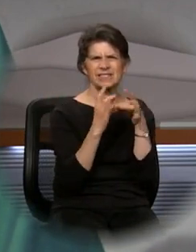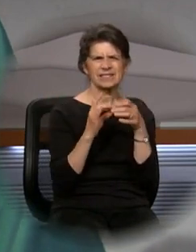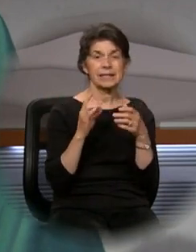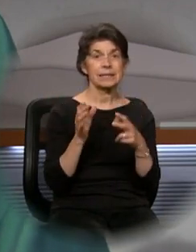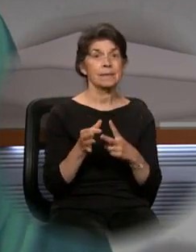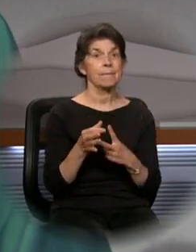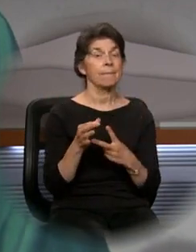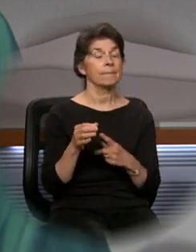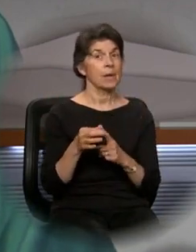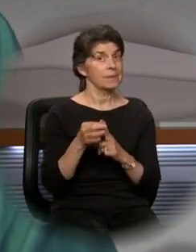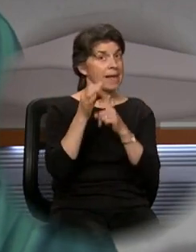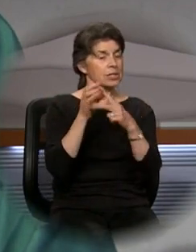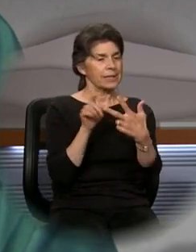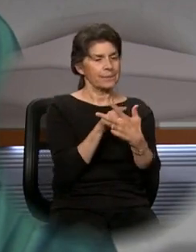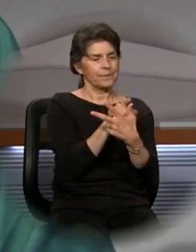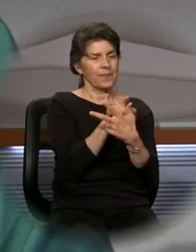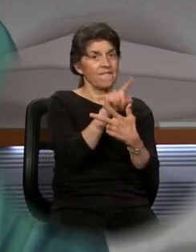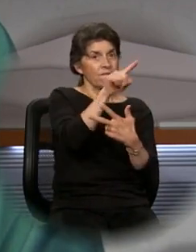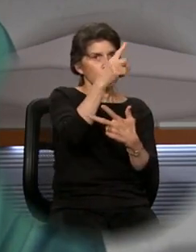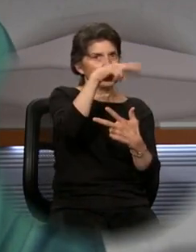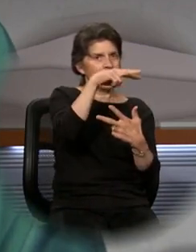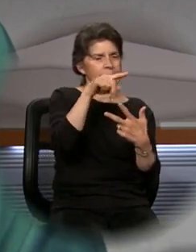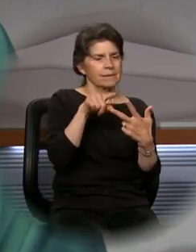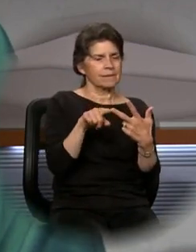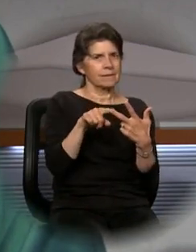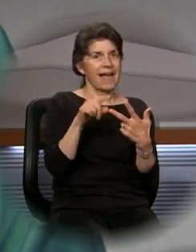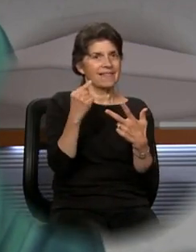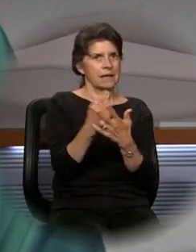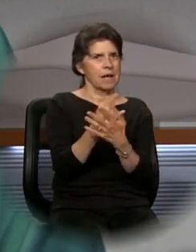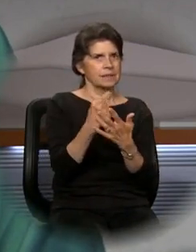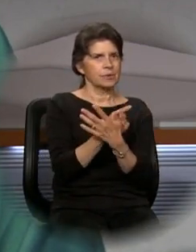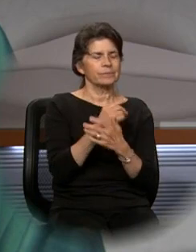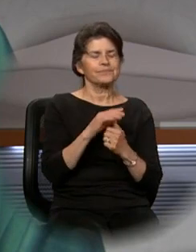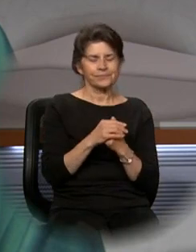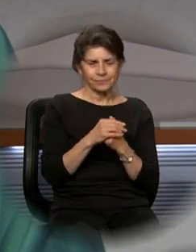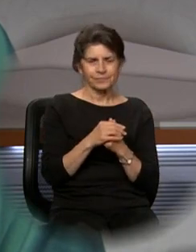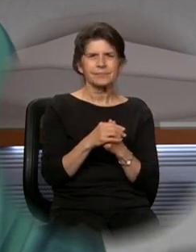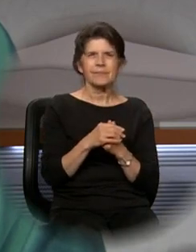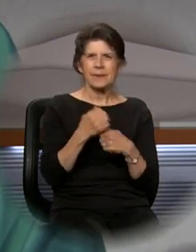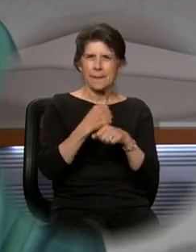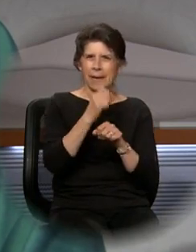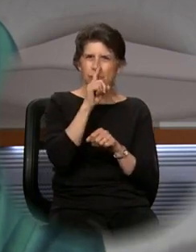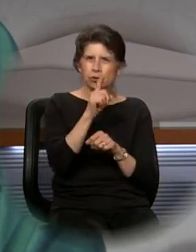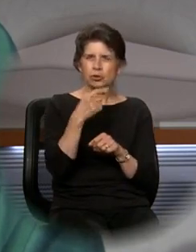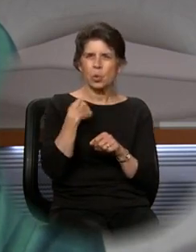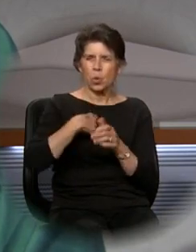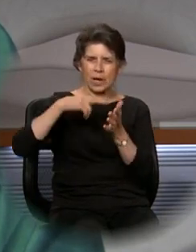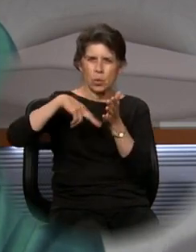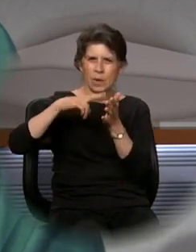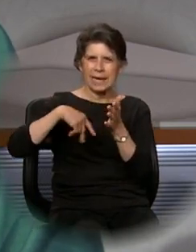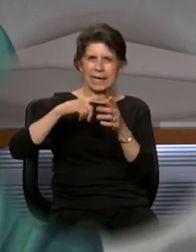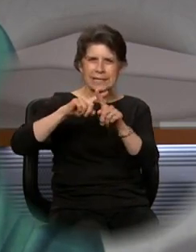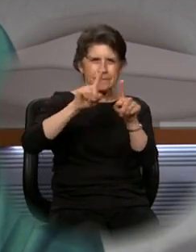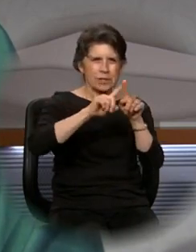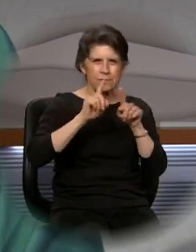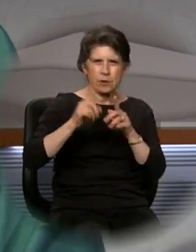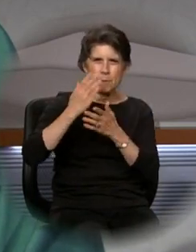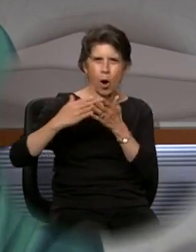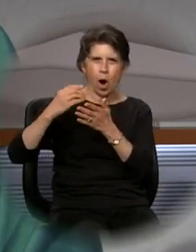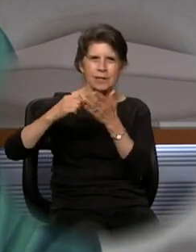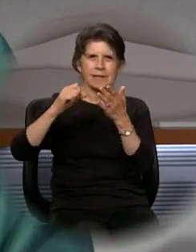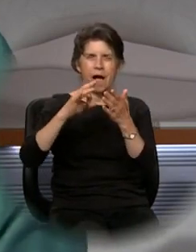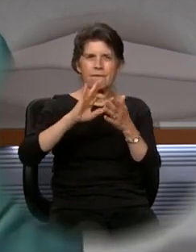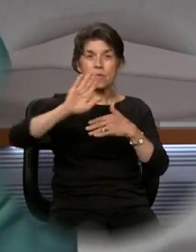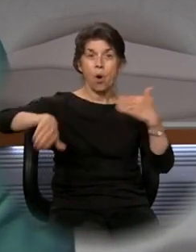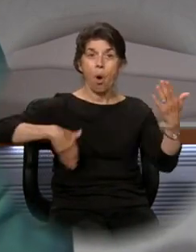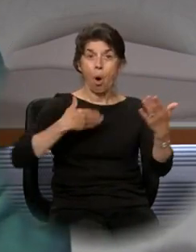And so, again, throughout the year, the lectionary ensures that we read from many different aspects of